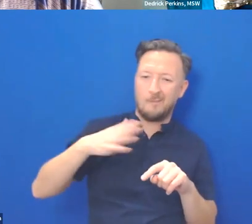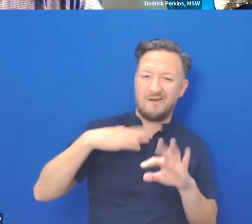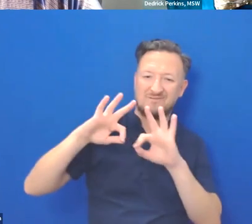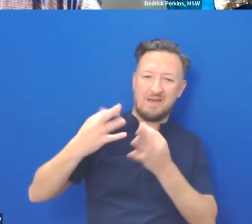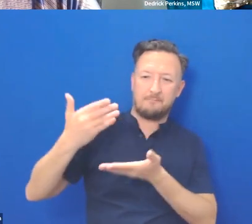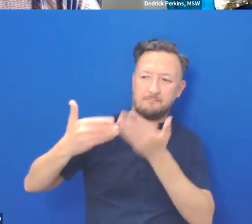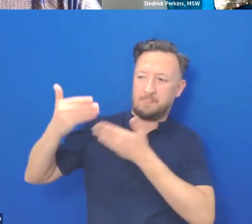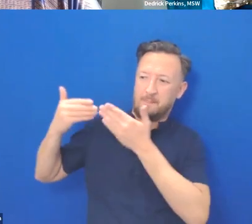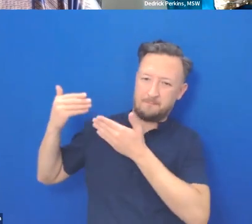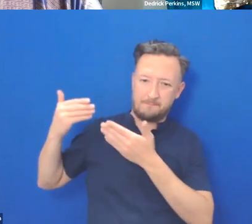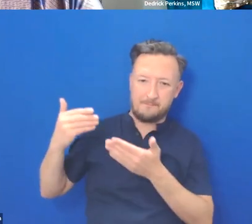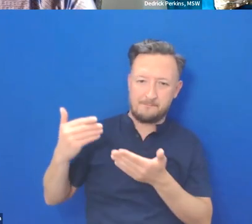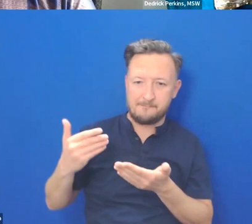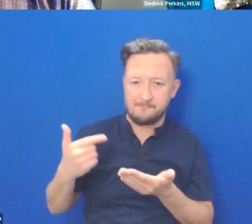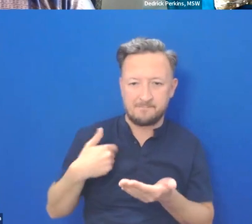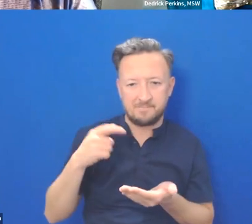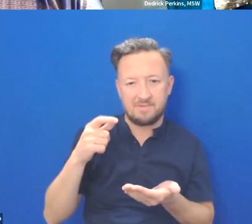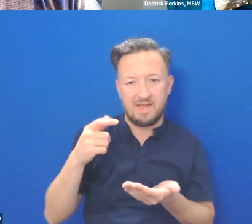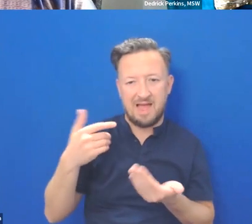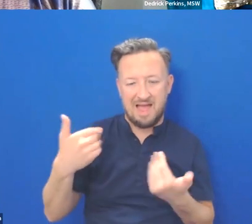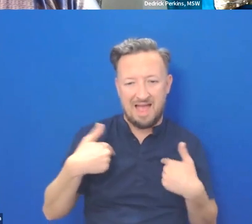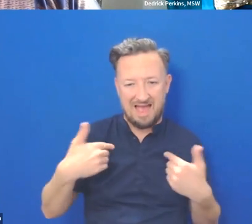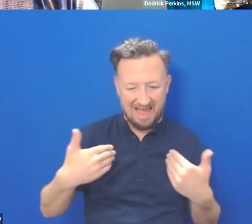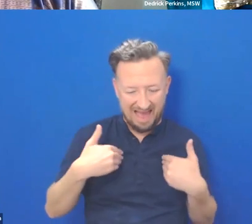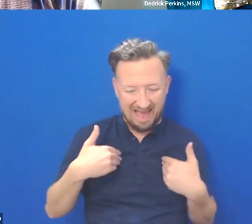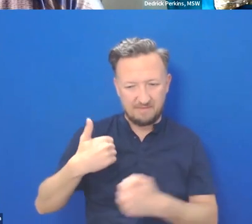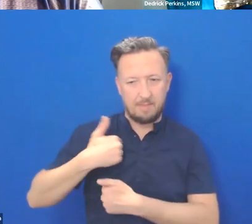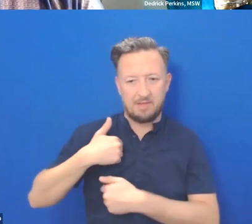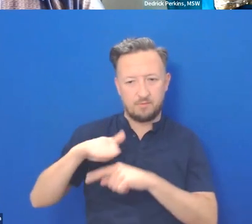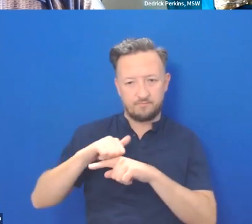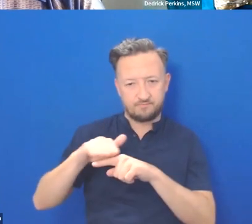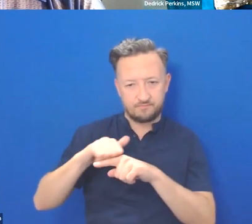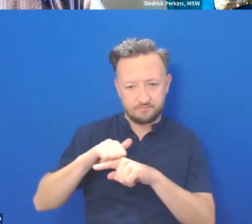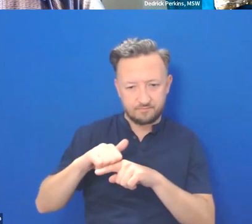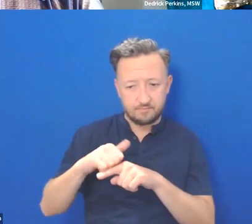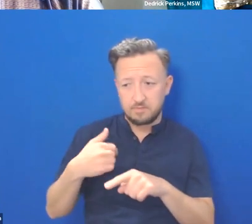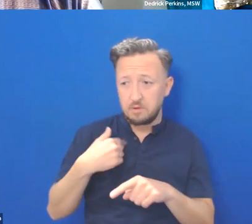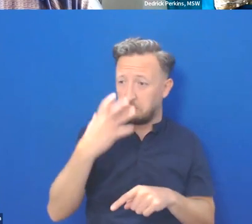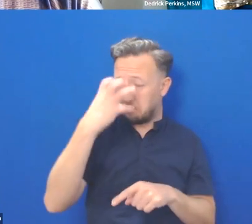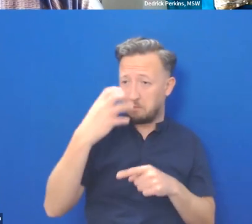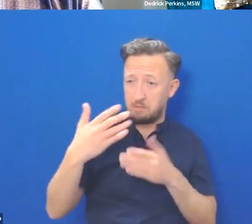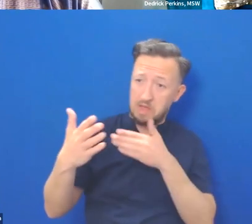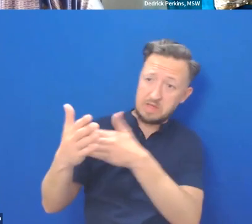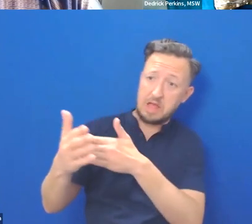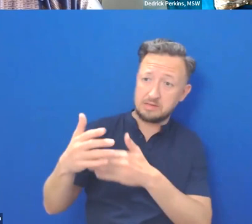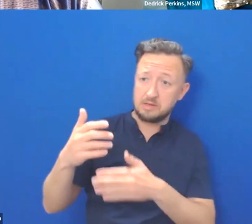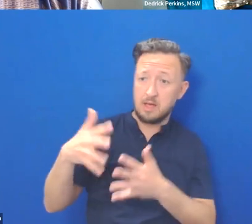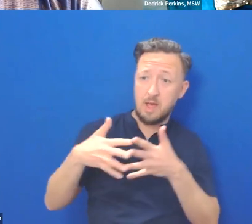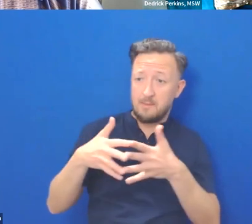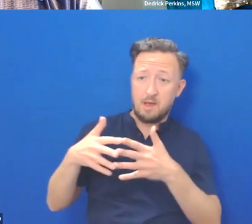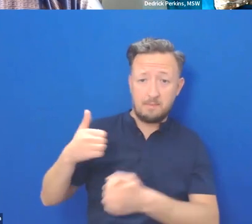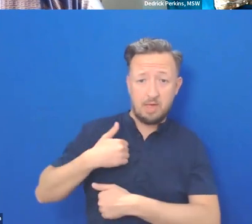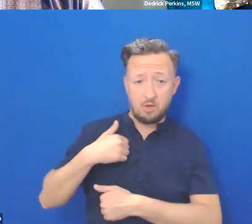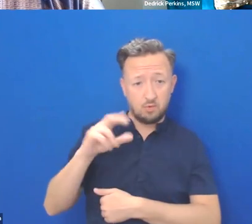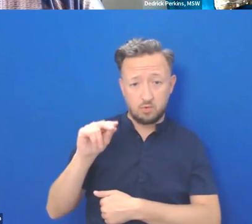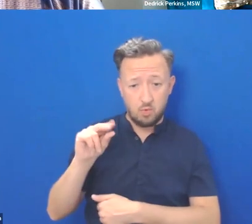I'm directly tied to it. So I, I had that military, I had that military training and I had no animosity for the American military. I was, I